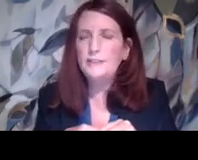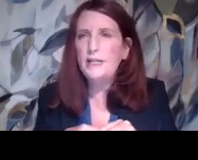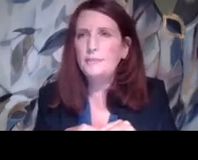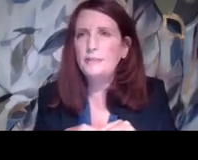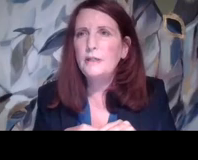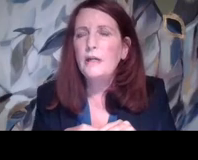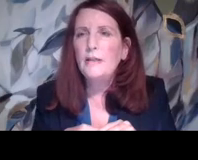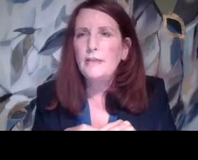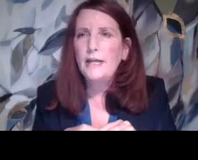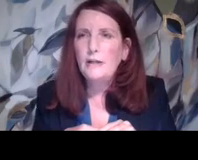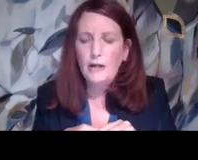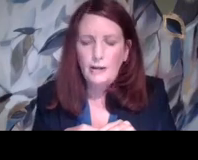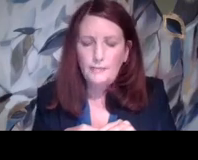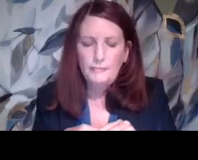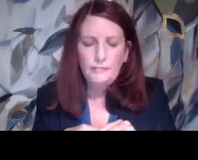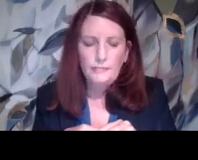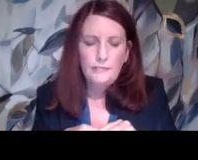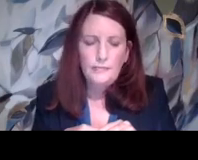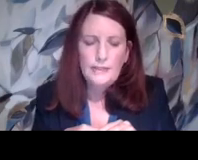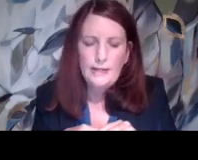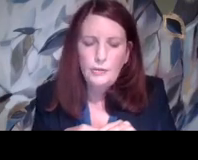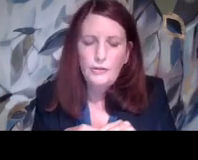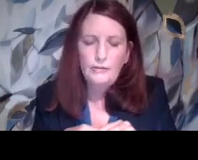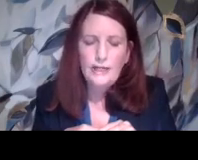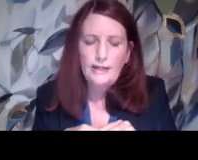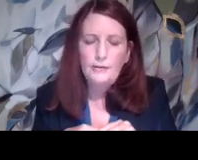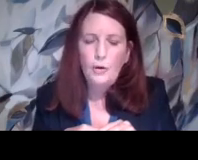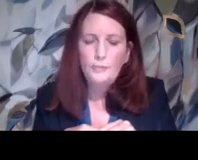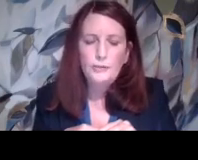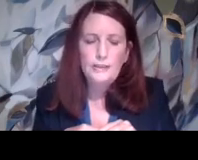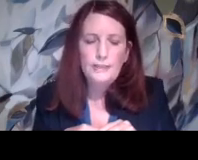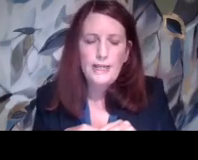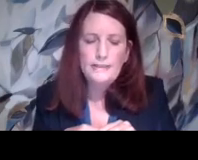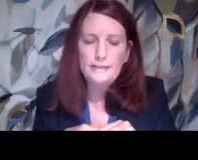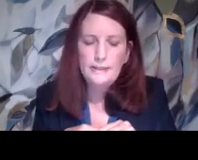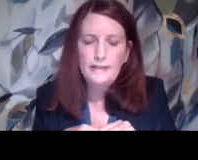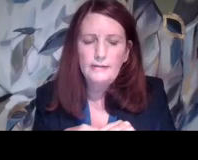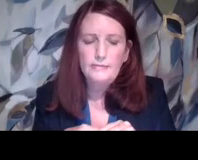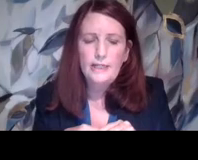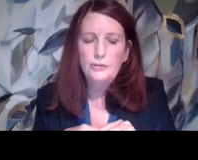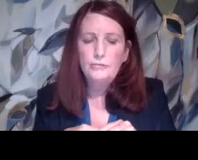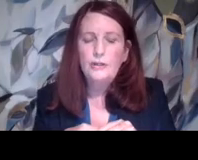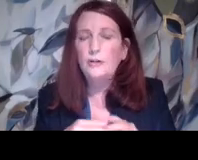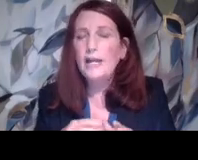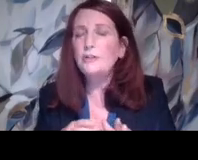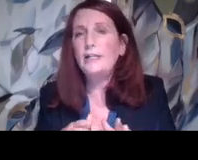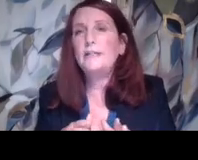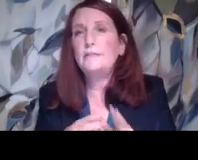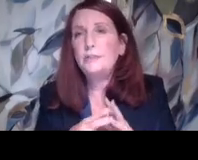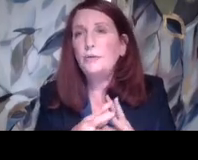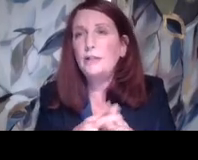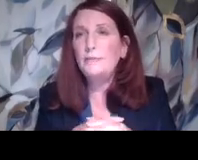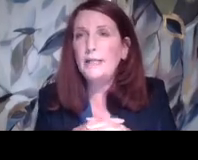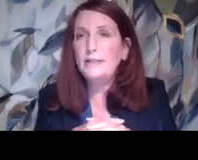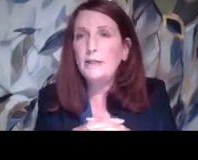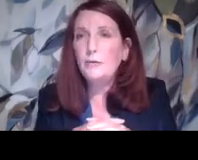effective steps that, um, that will, uh, hope to eliminate the, that are calculated